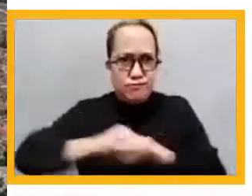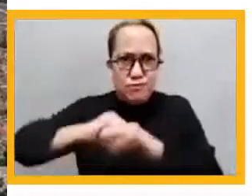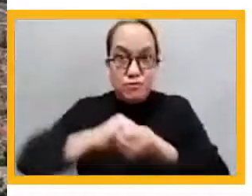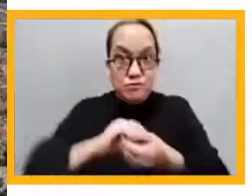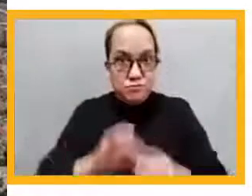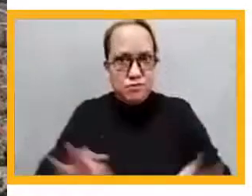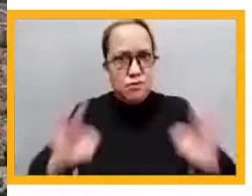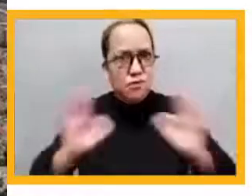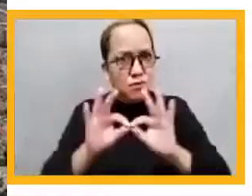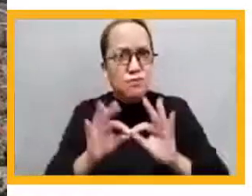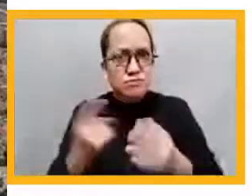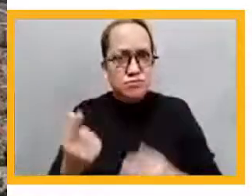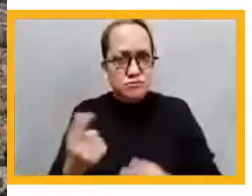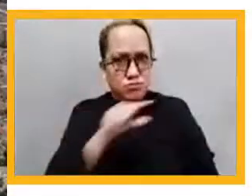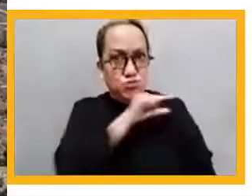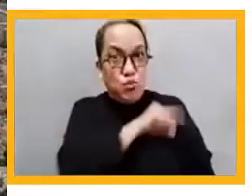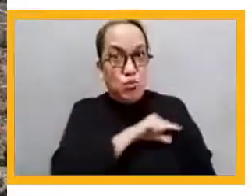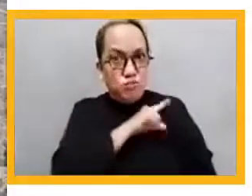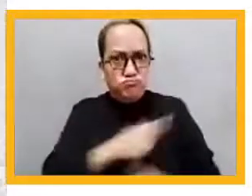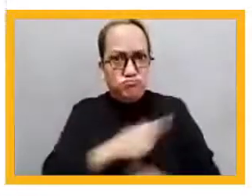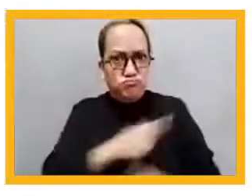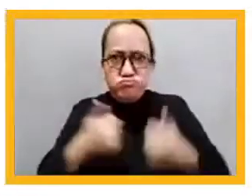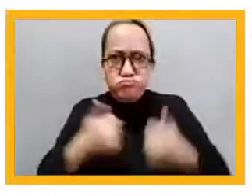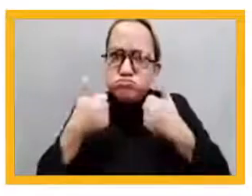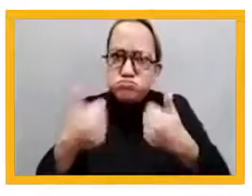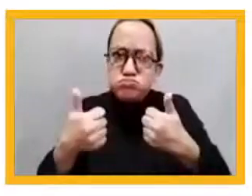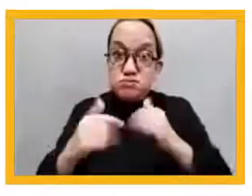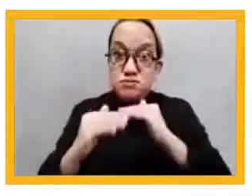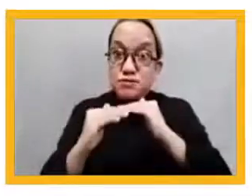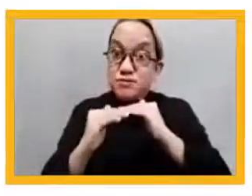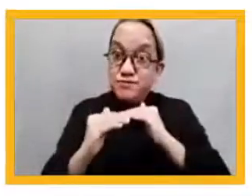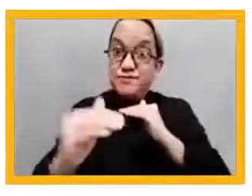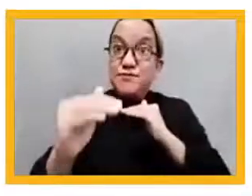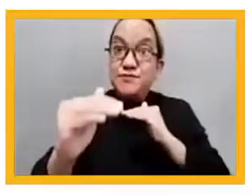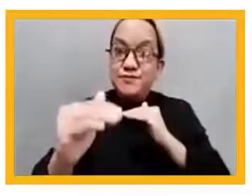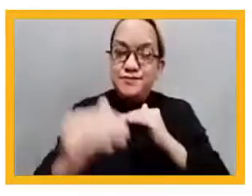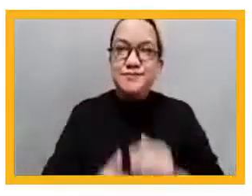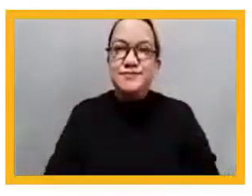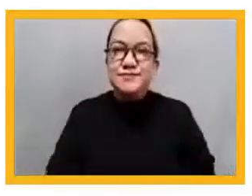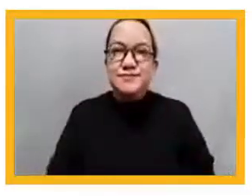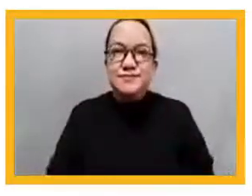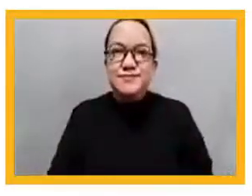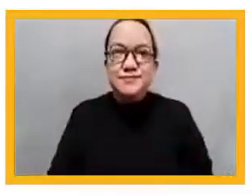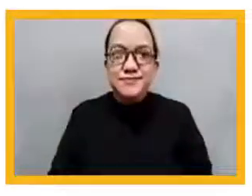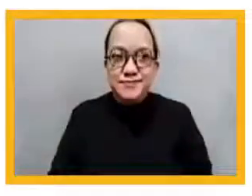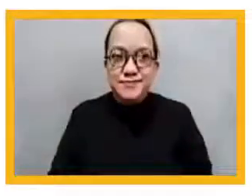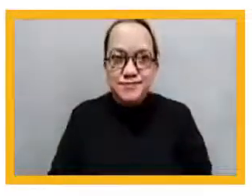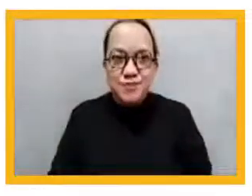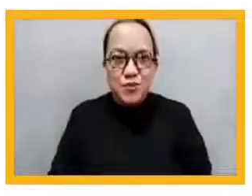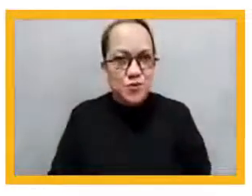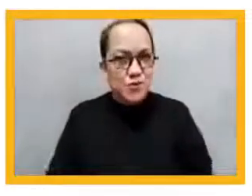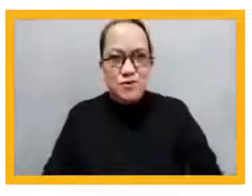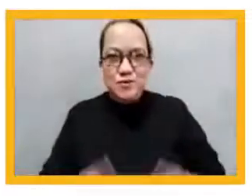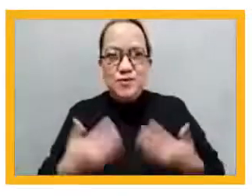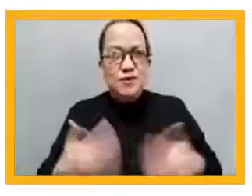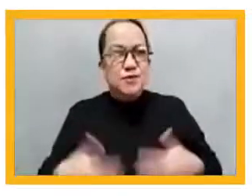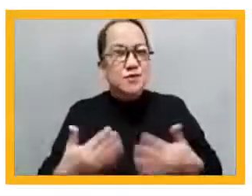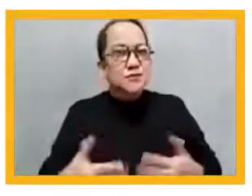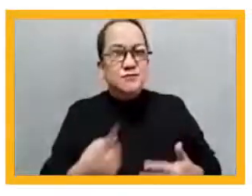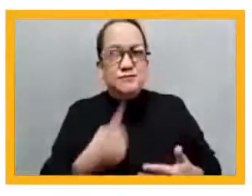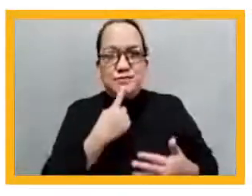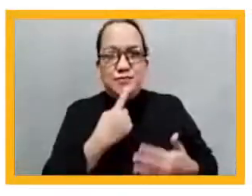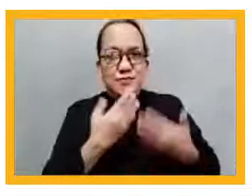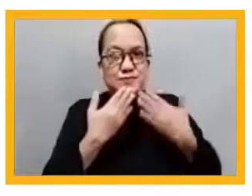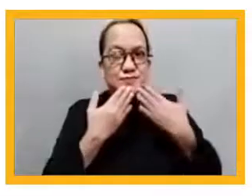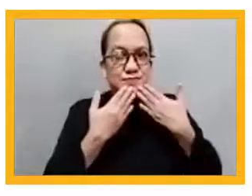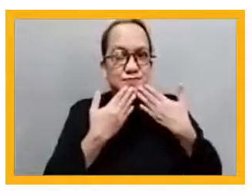you much, Vicky. What an inspiring, hopeful story. Wonderful to hear this Cinderella story.